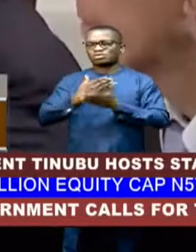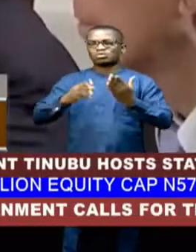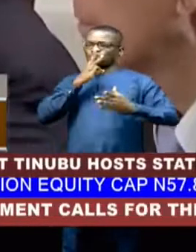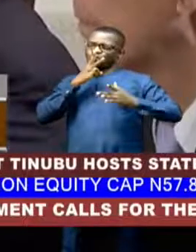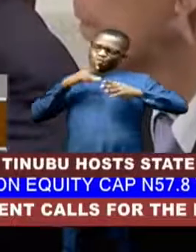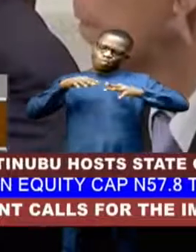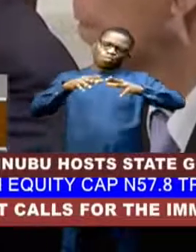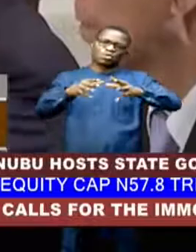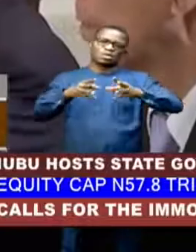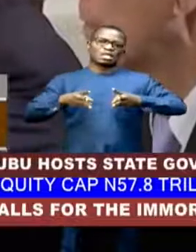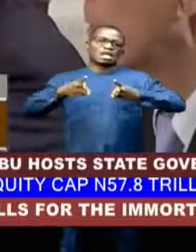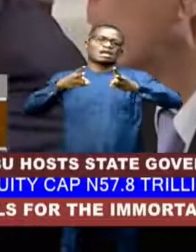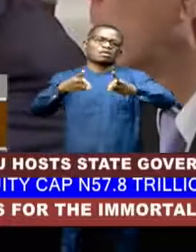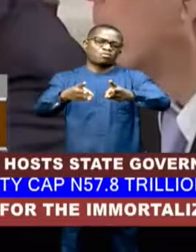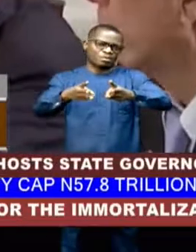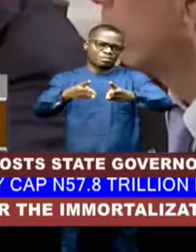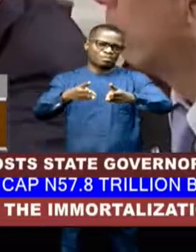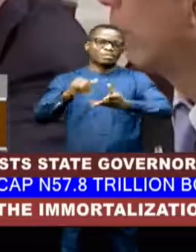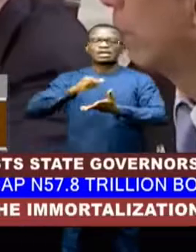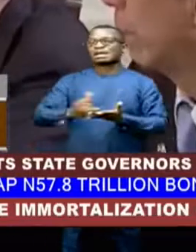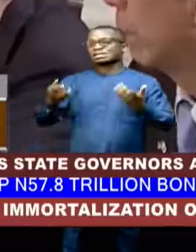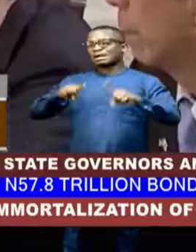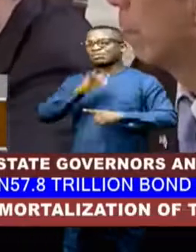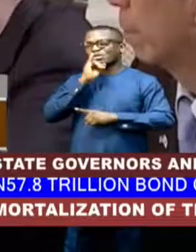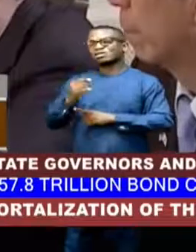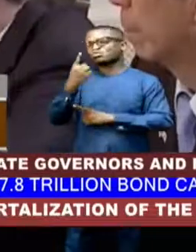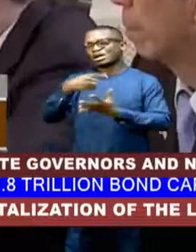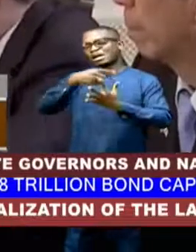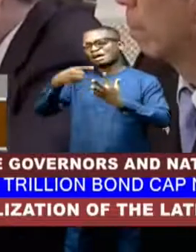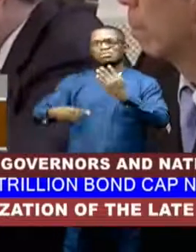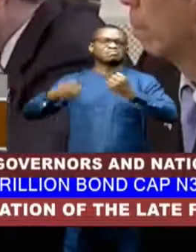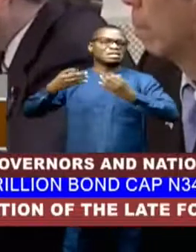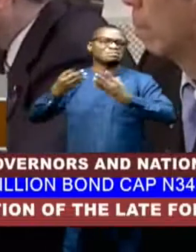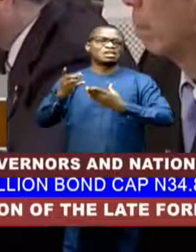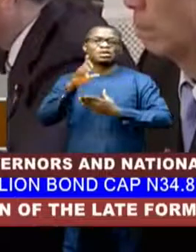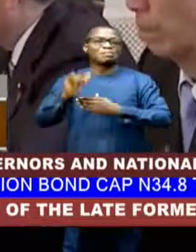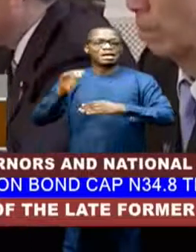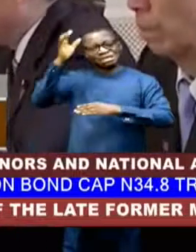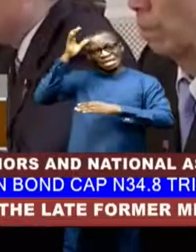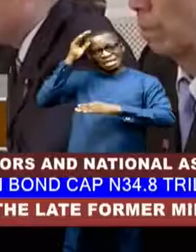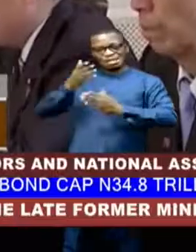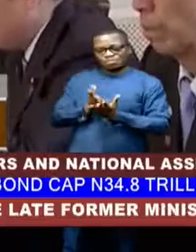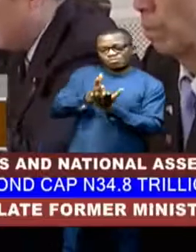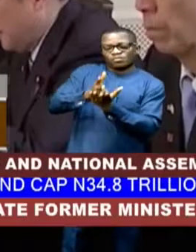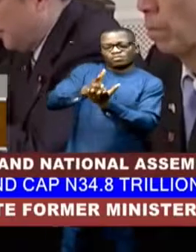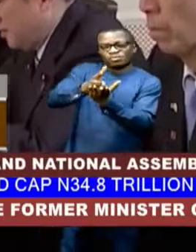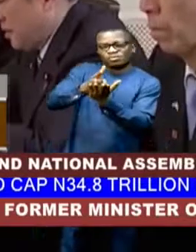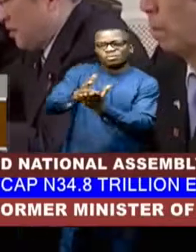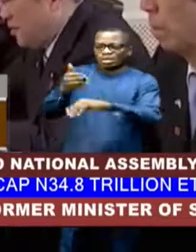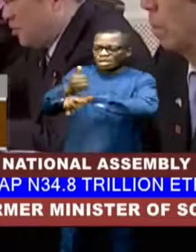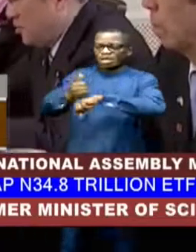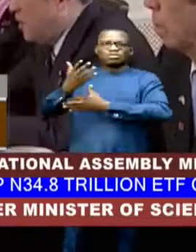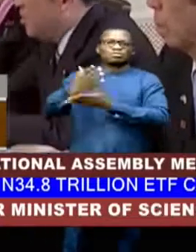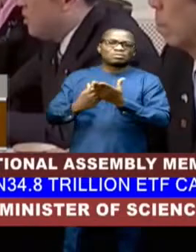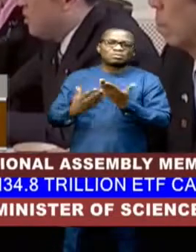Spakley Islands. The incident is one of several in which Chinese ships have been accused of harassment in the area,